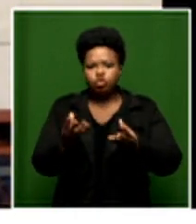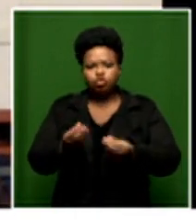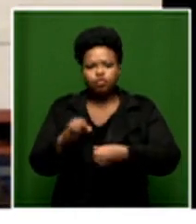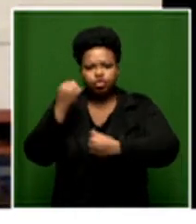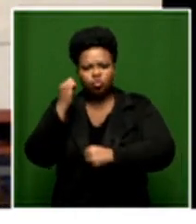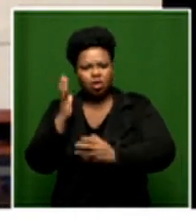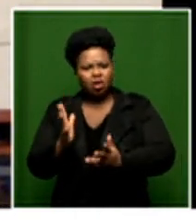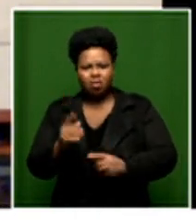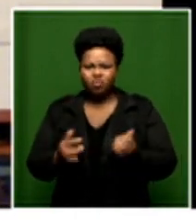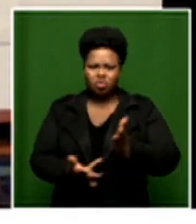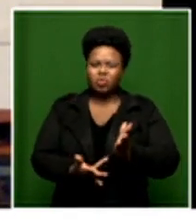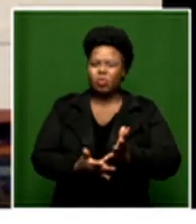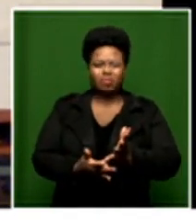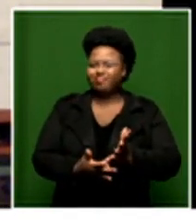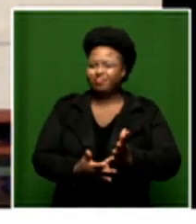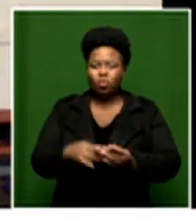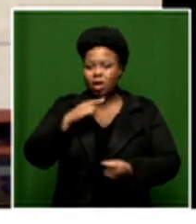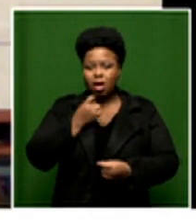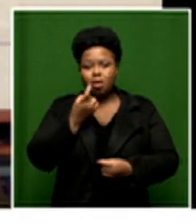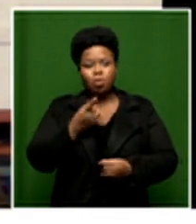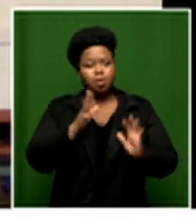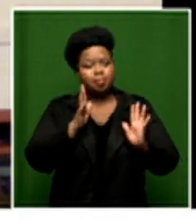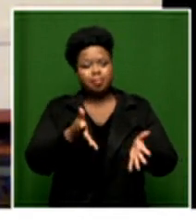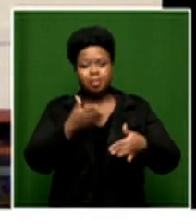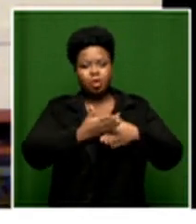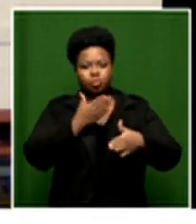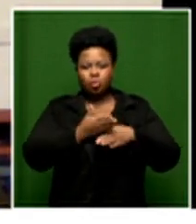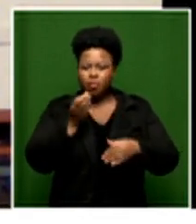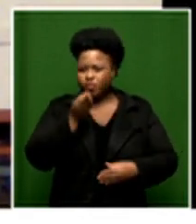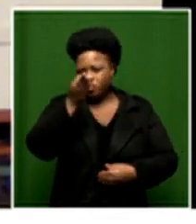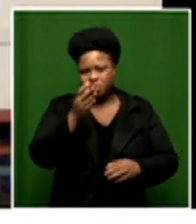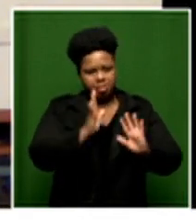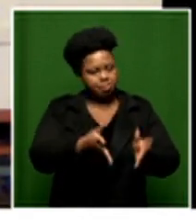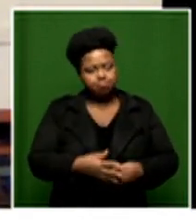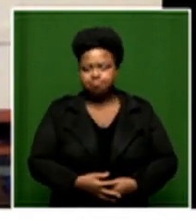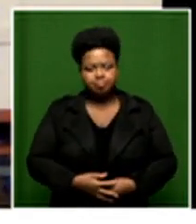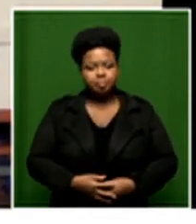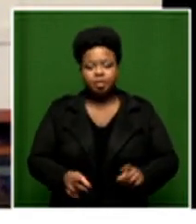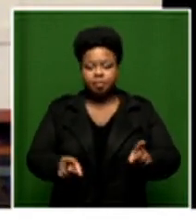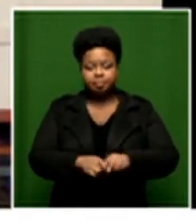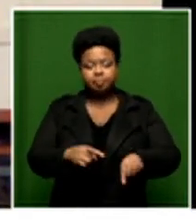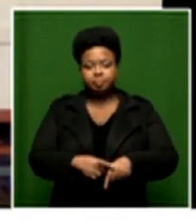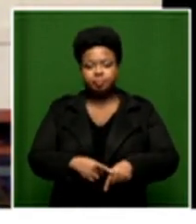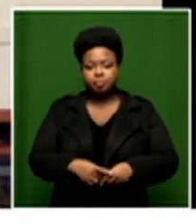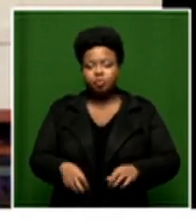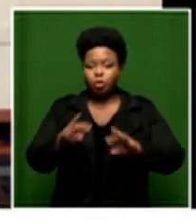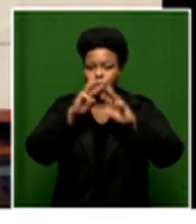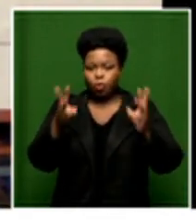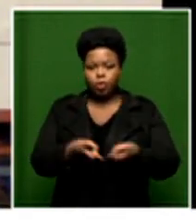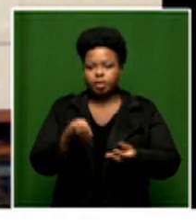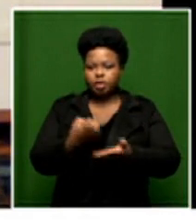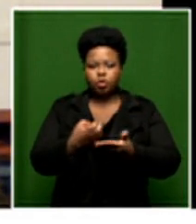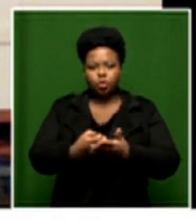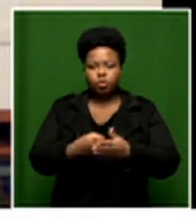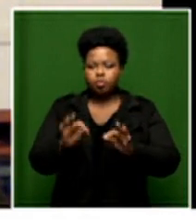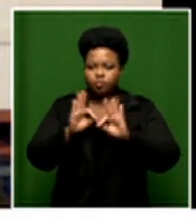um because that's not necessarily the only job of the future that's going to be required but if you look at what the world economic forum talks about the top 10